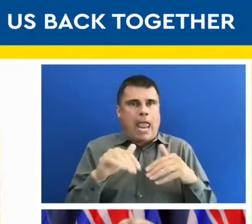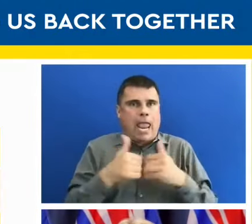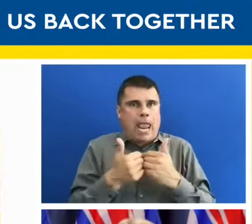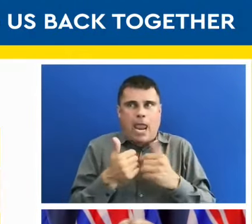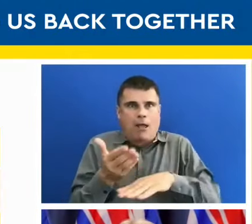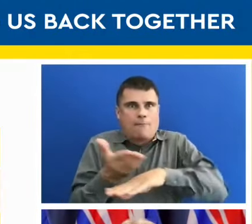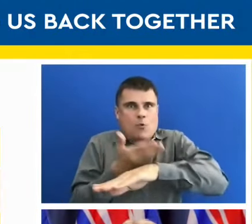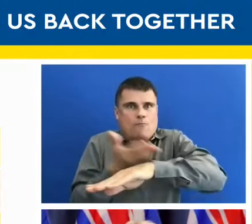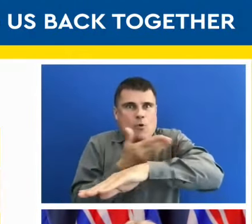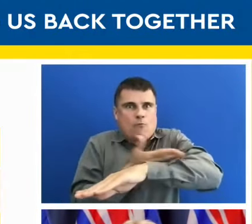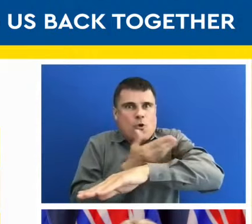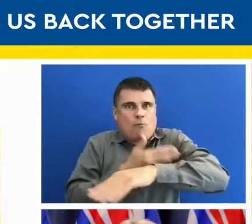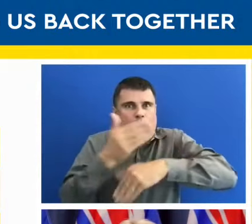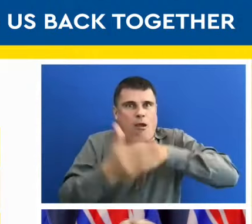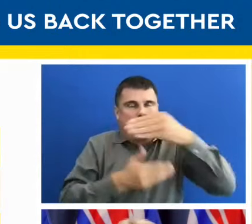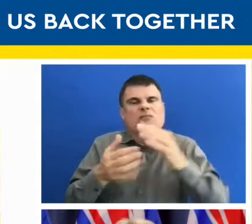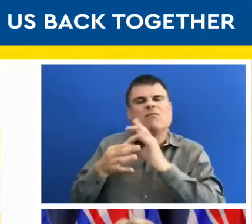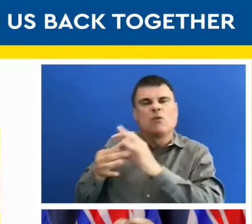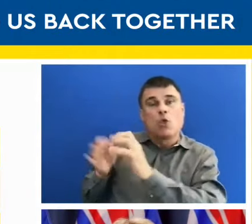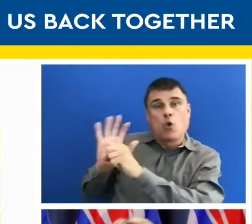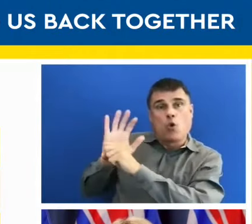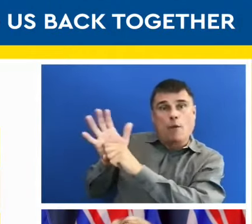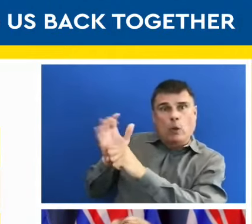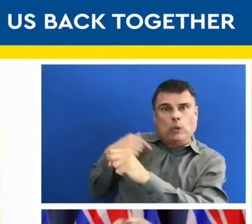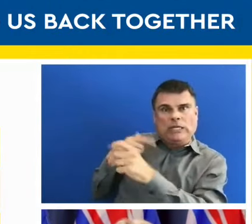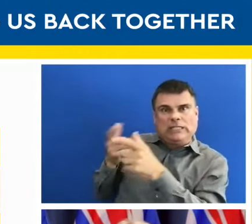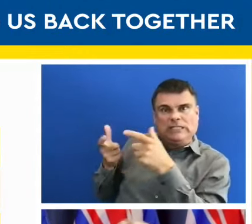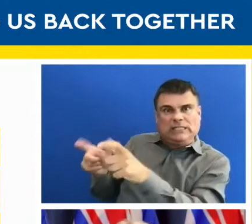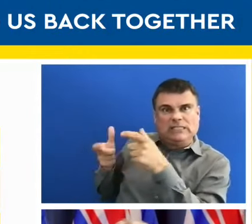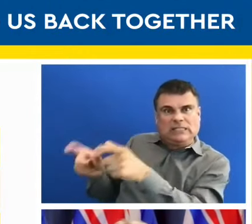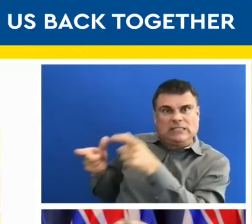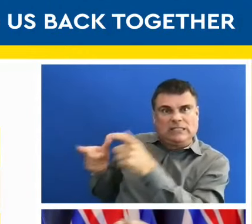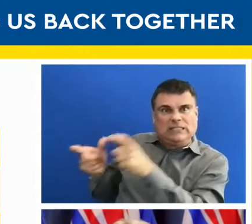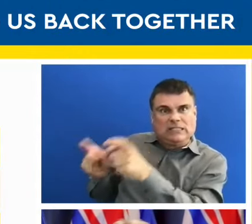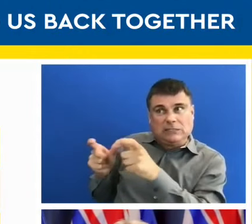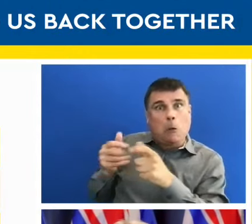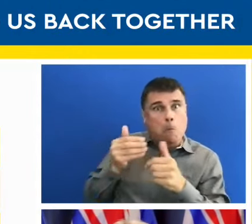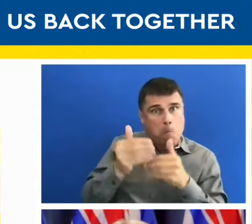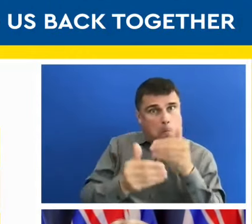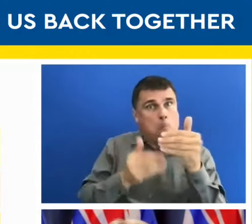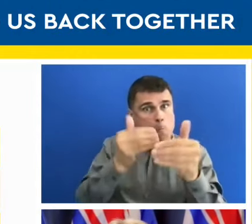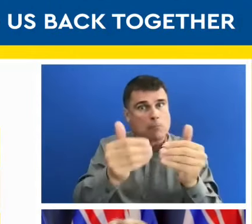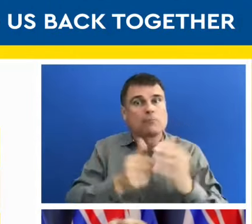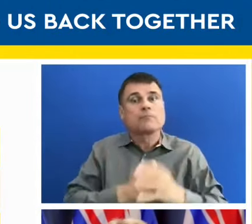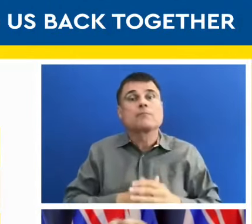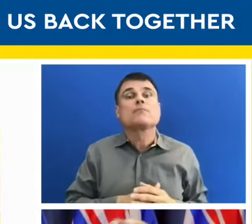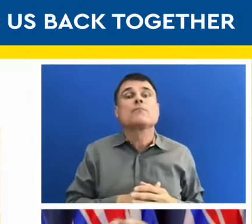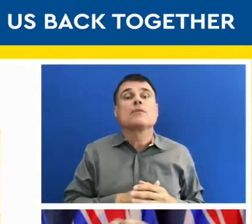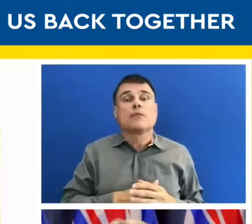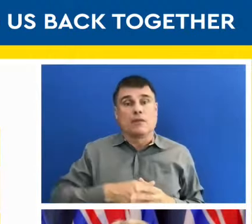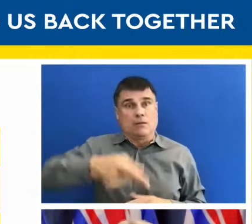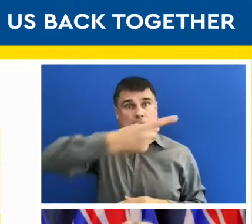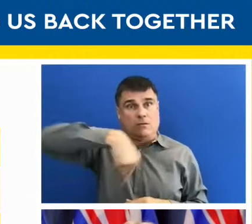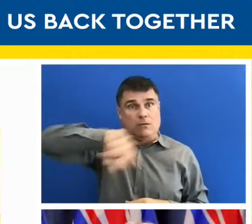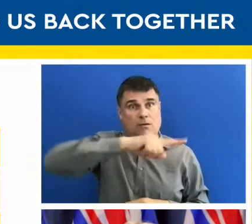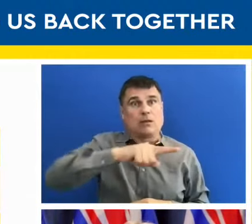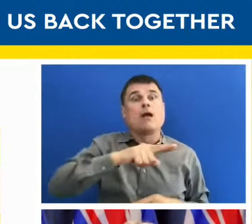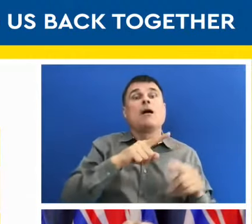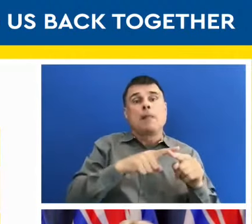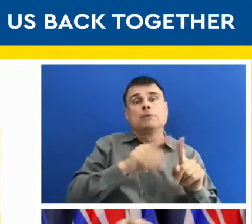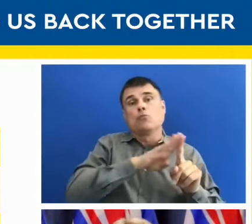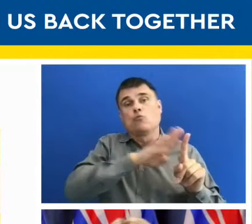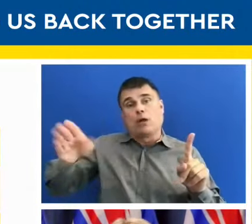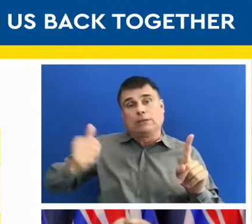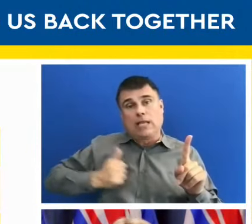here in BC. And we are all dealing with our own pandemic across the country and across the globe. And here